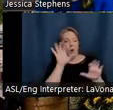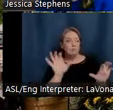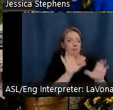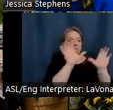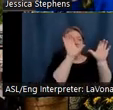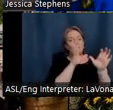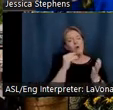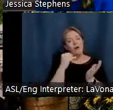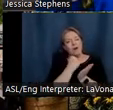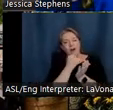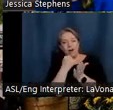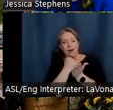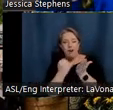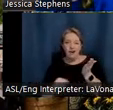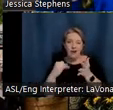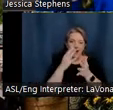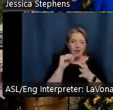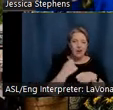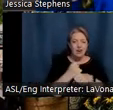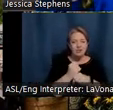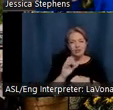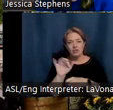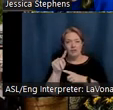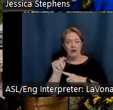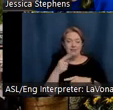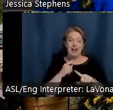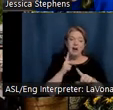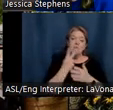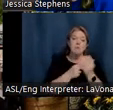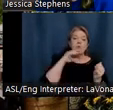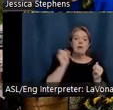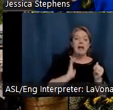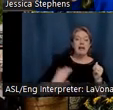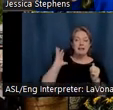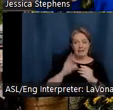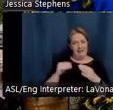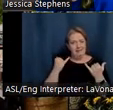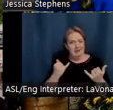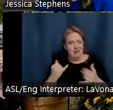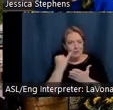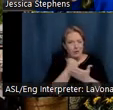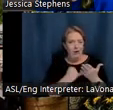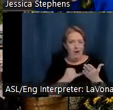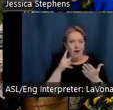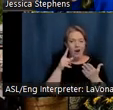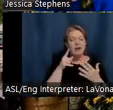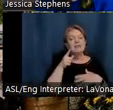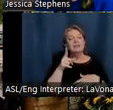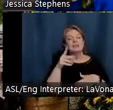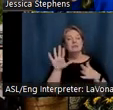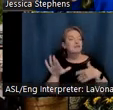and crafts. Both antique and contemporary choices abound as you meander through these enticing streets.